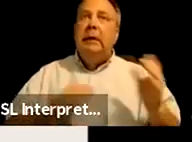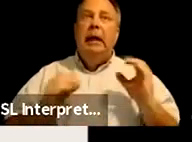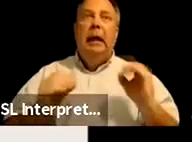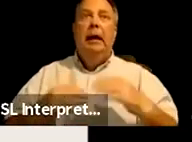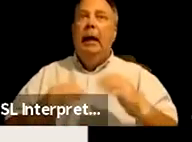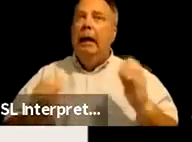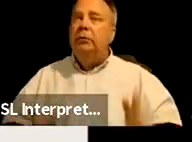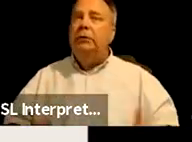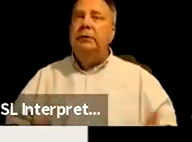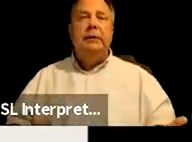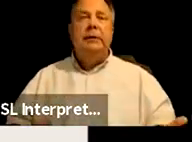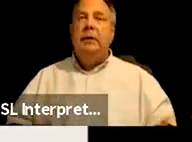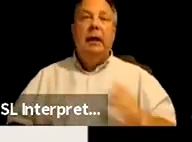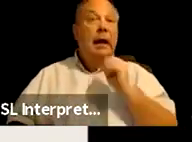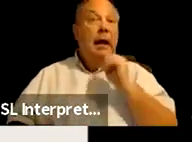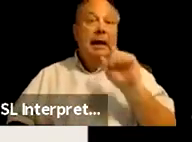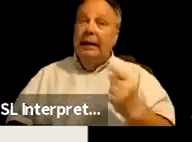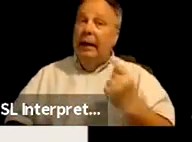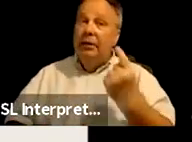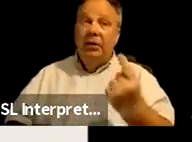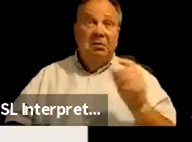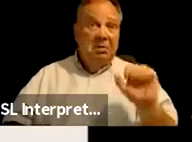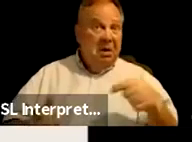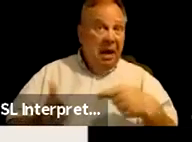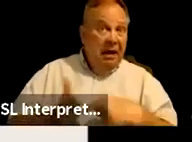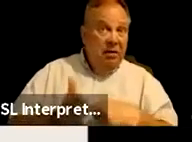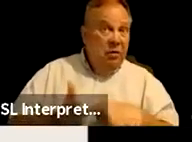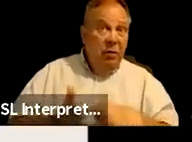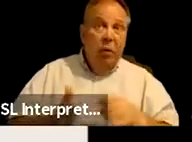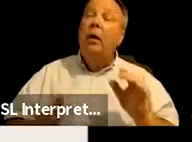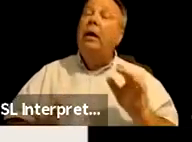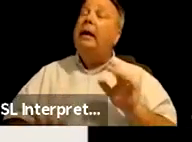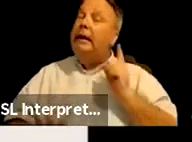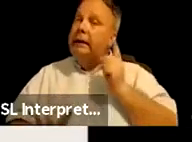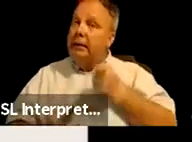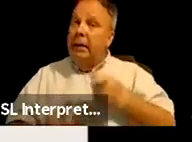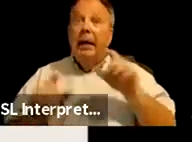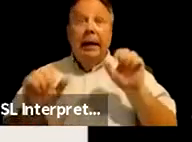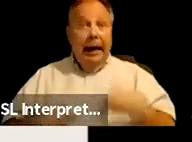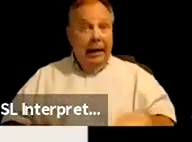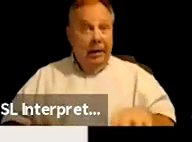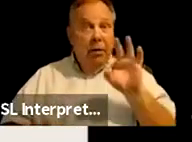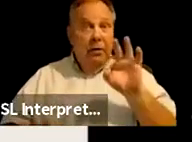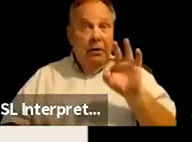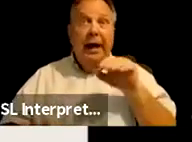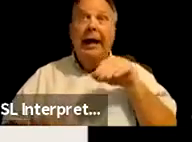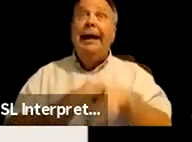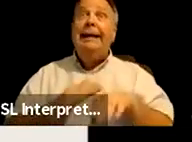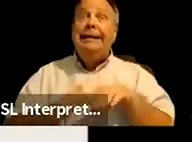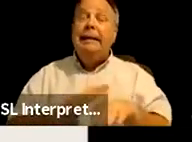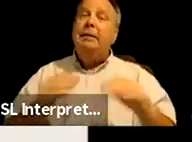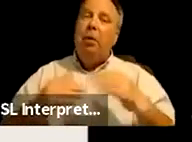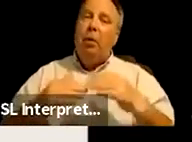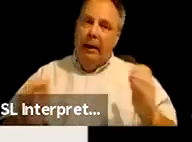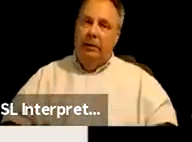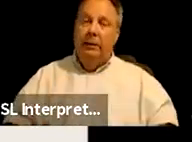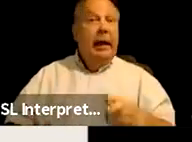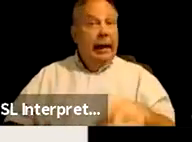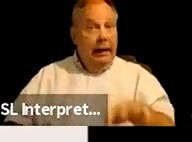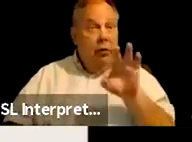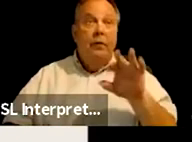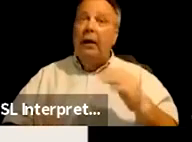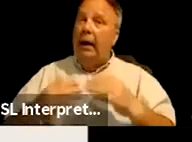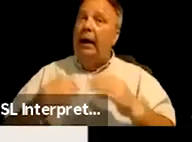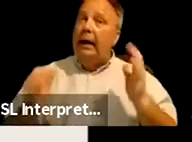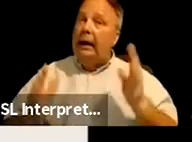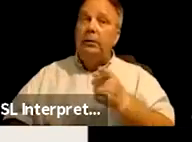Um, it's not just a matter of, can you afford housing? It's a matter of, can you find accessible housing? Can you find housing